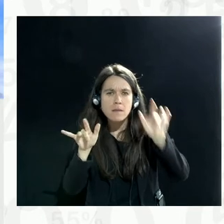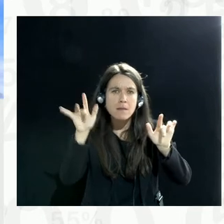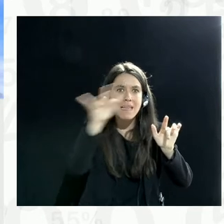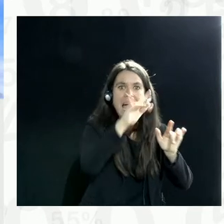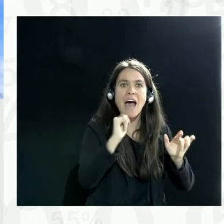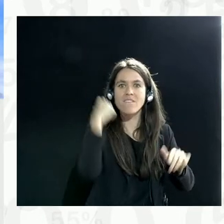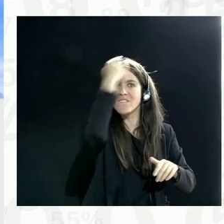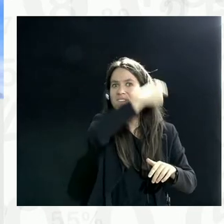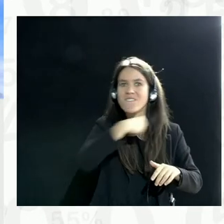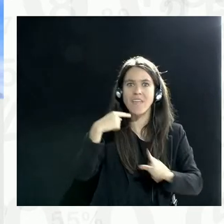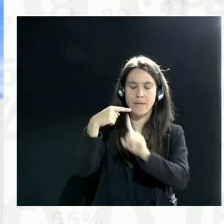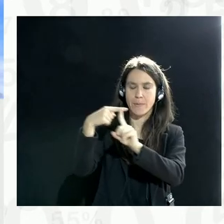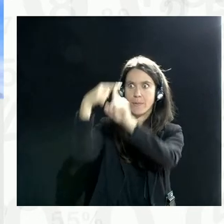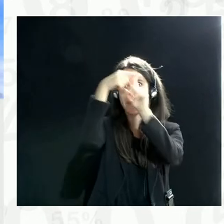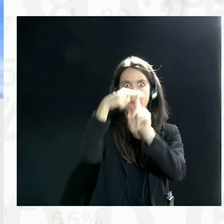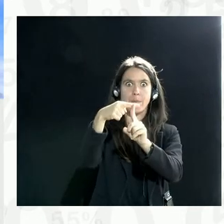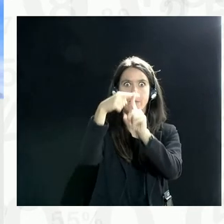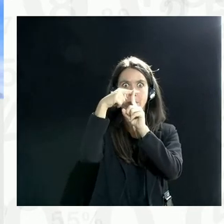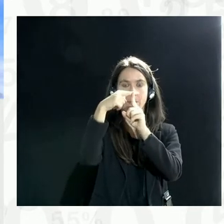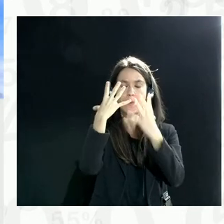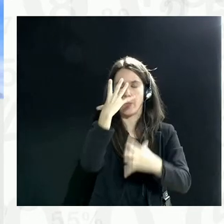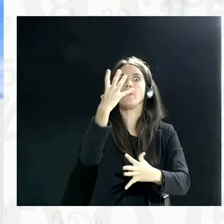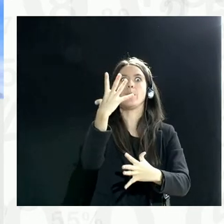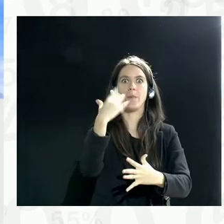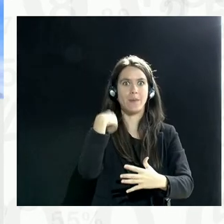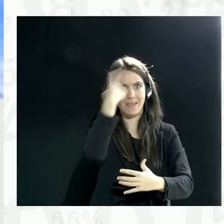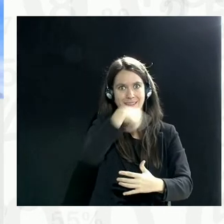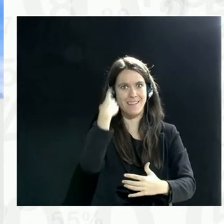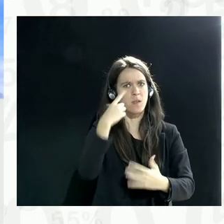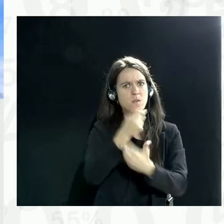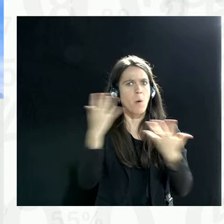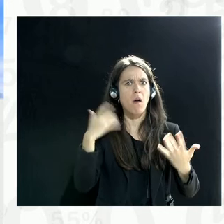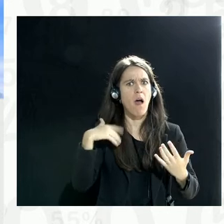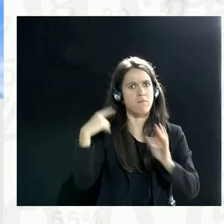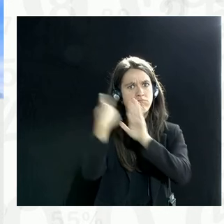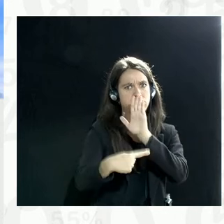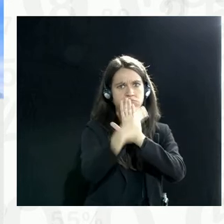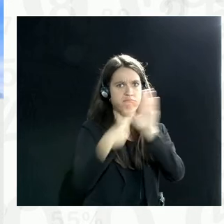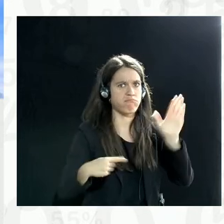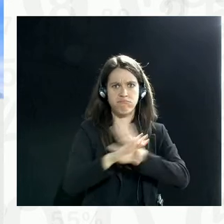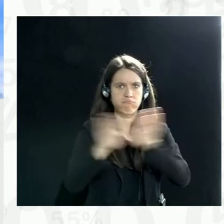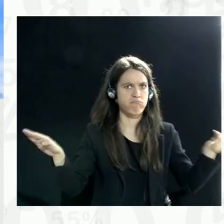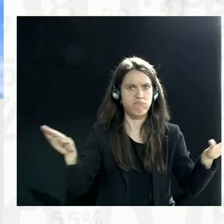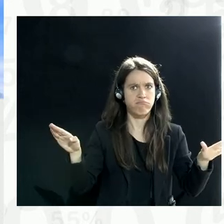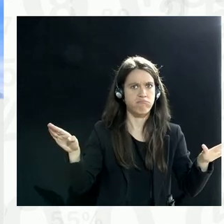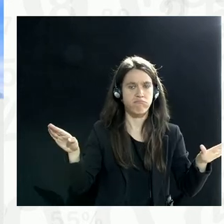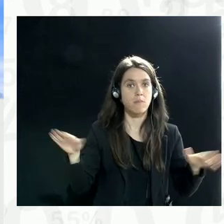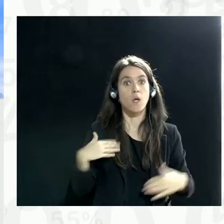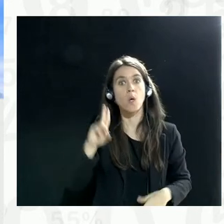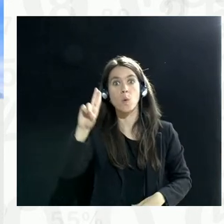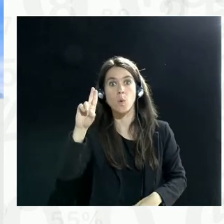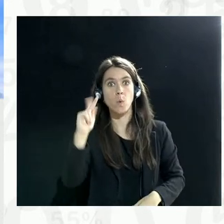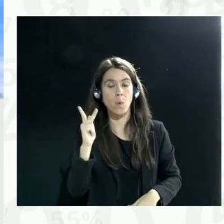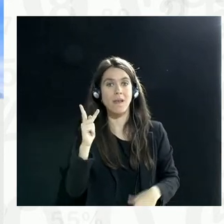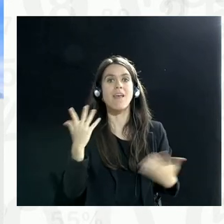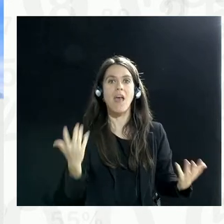systems, which can have utility, have been banned. In the UK, where they still also